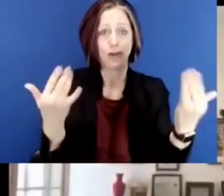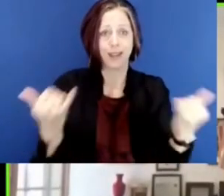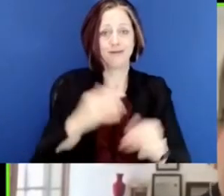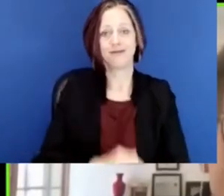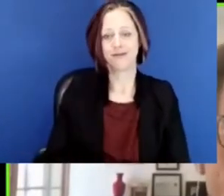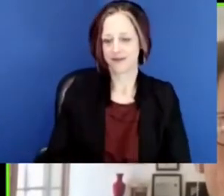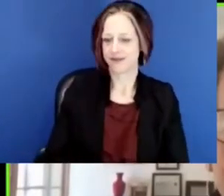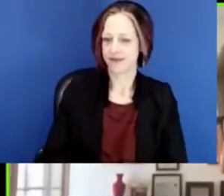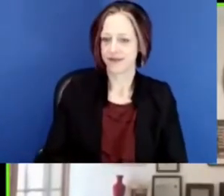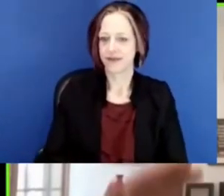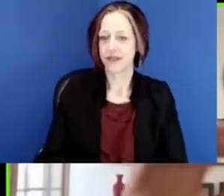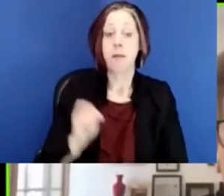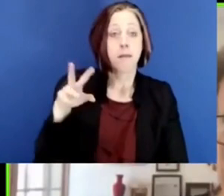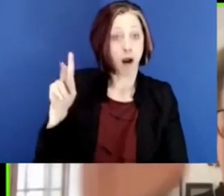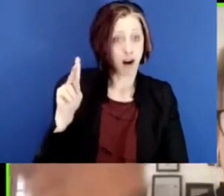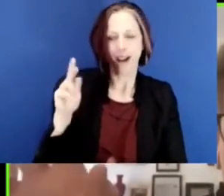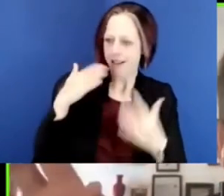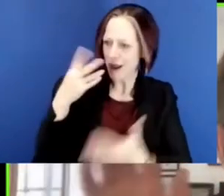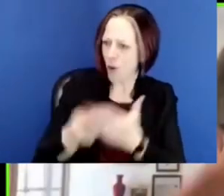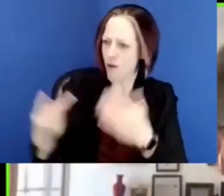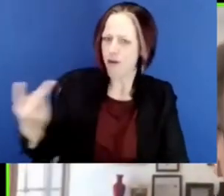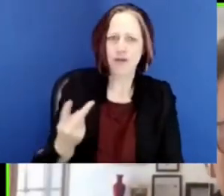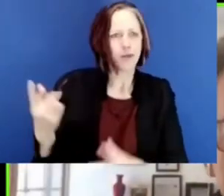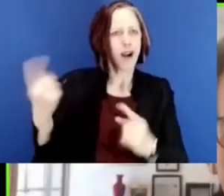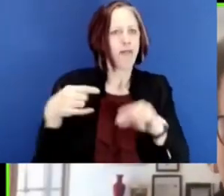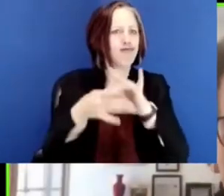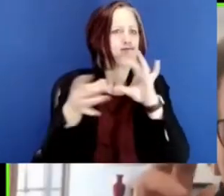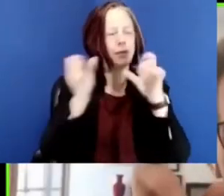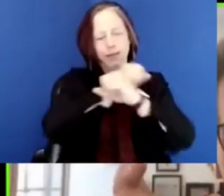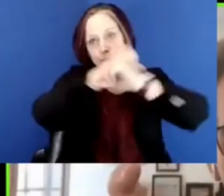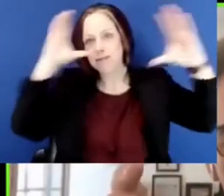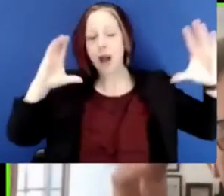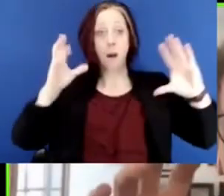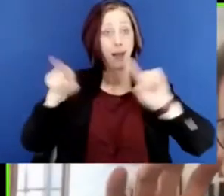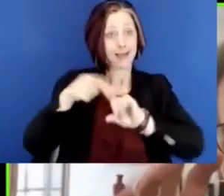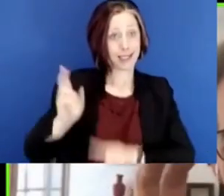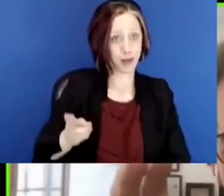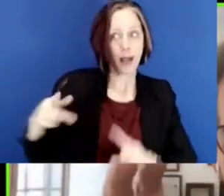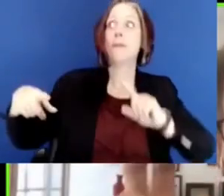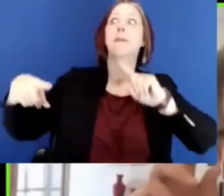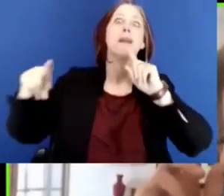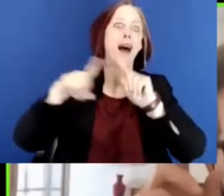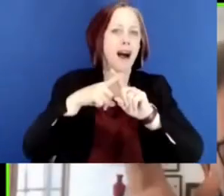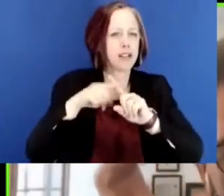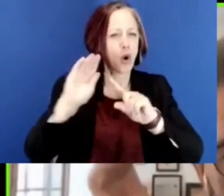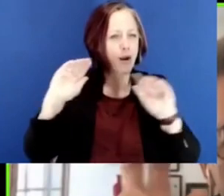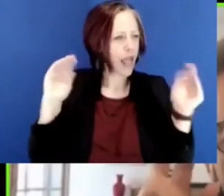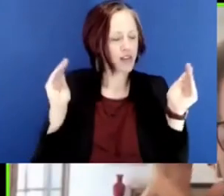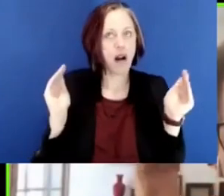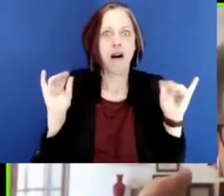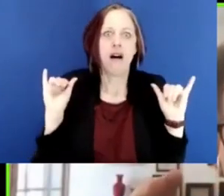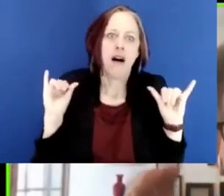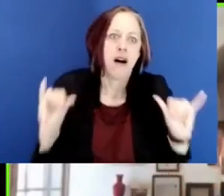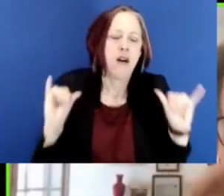Thank you both so much for giving us this big picture of the historical perspective, but also that analogy so we can